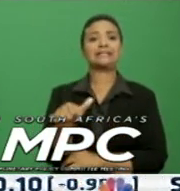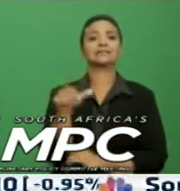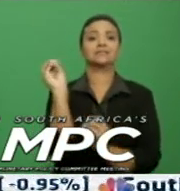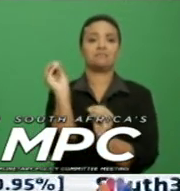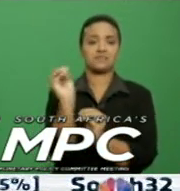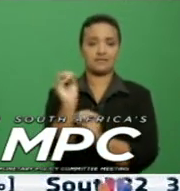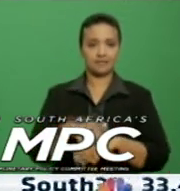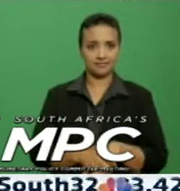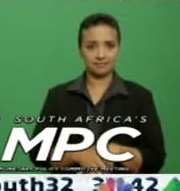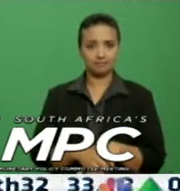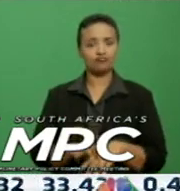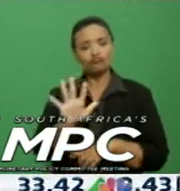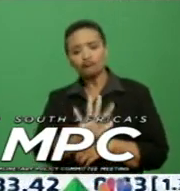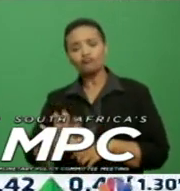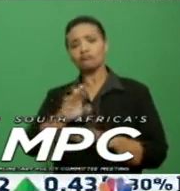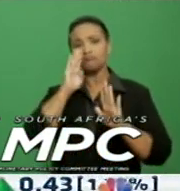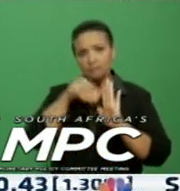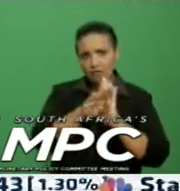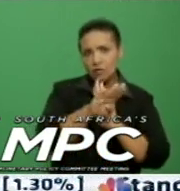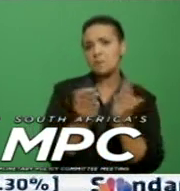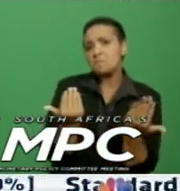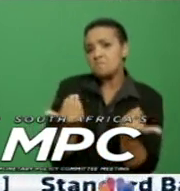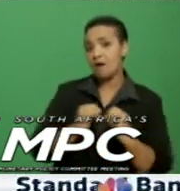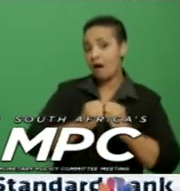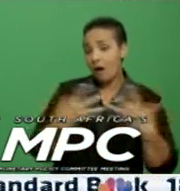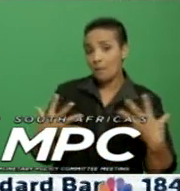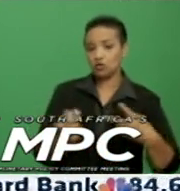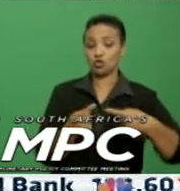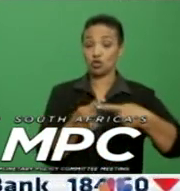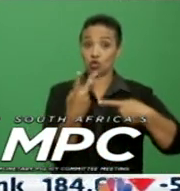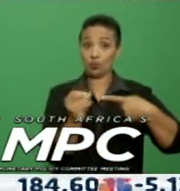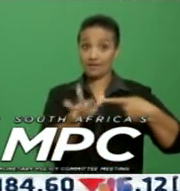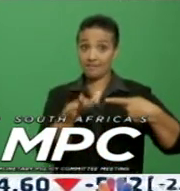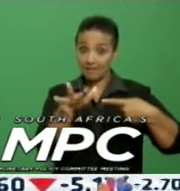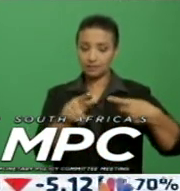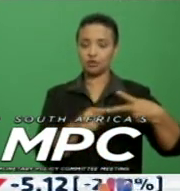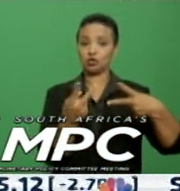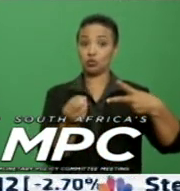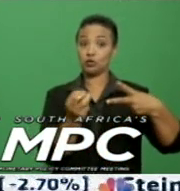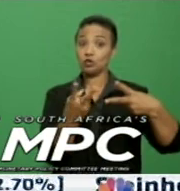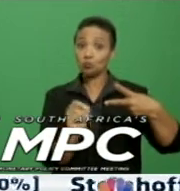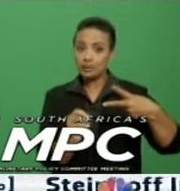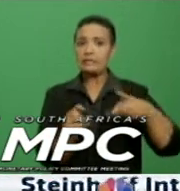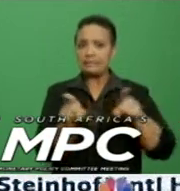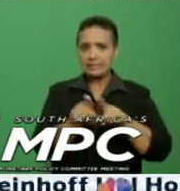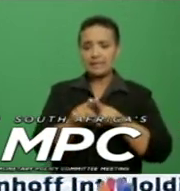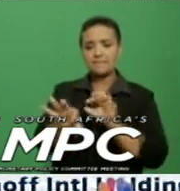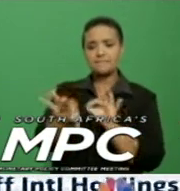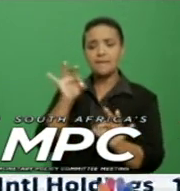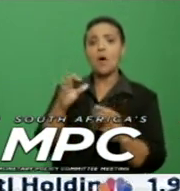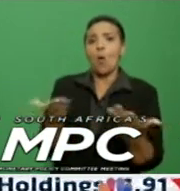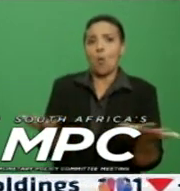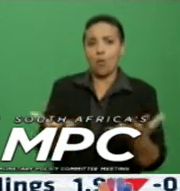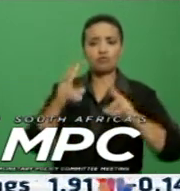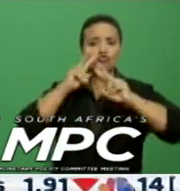Average inflation expectations for both 2019 and 2020 as reflected in the survey